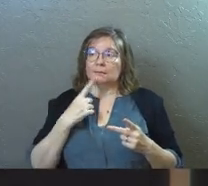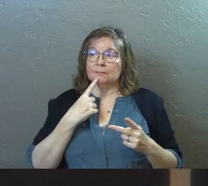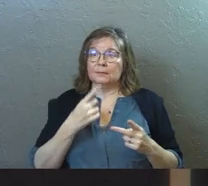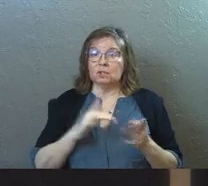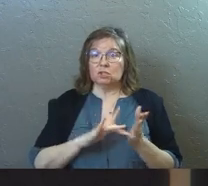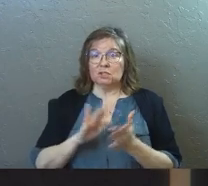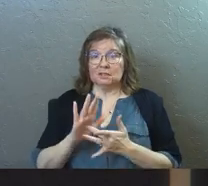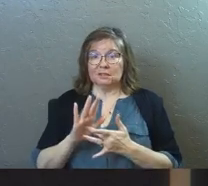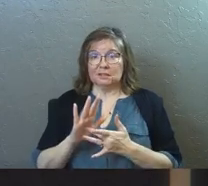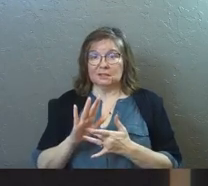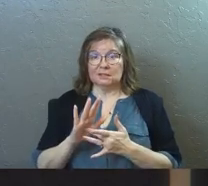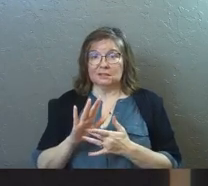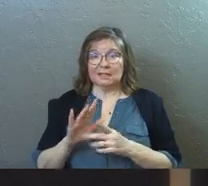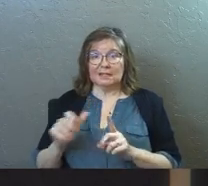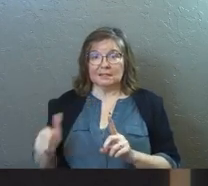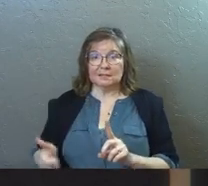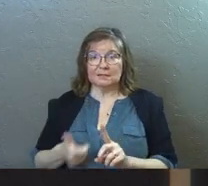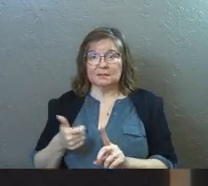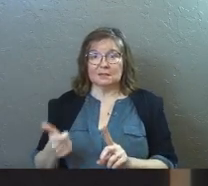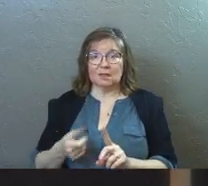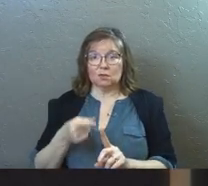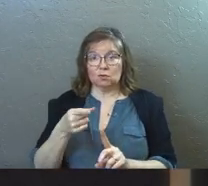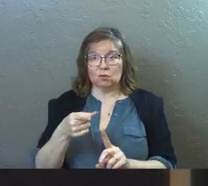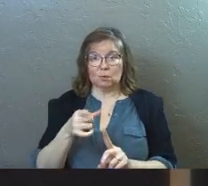just tell you that Jesus is coming after you?